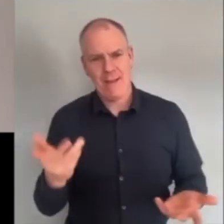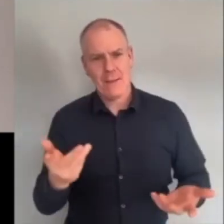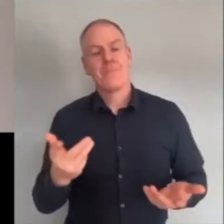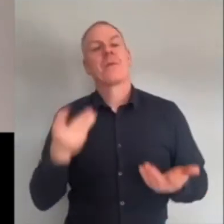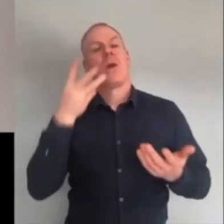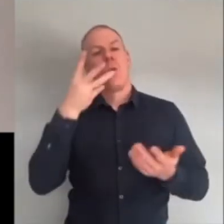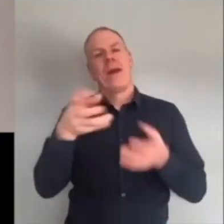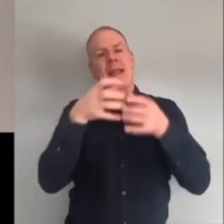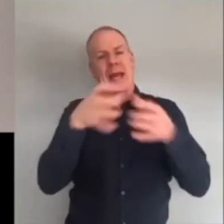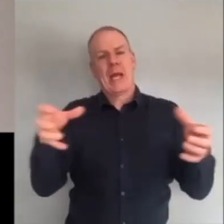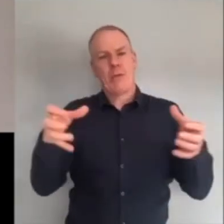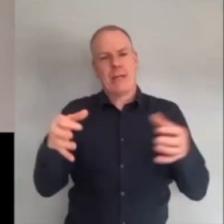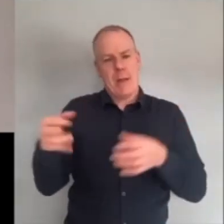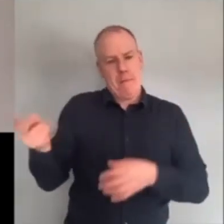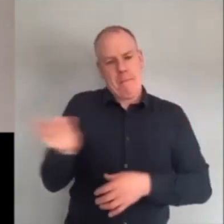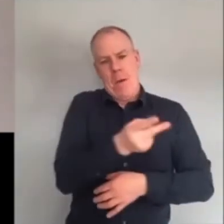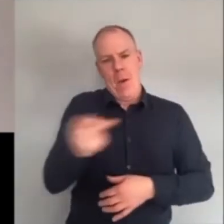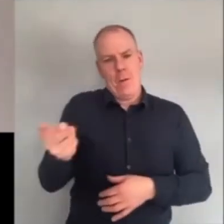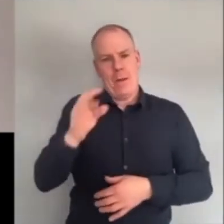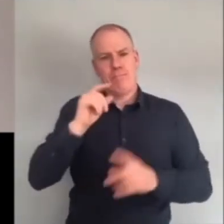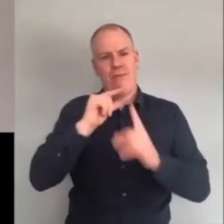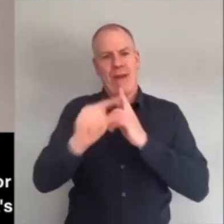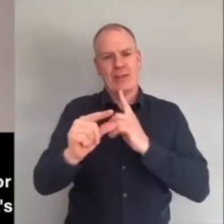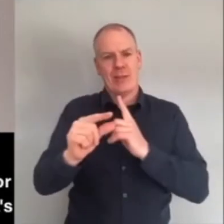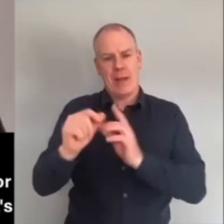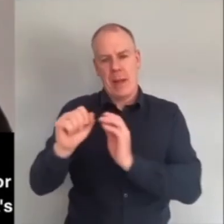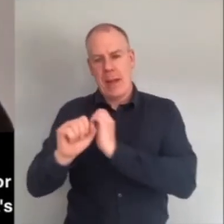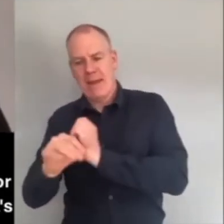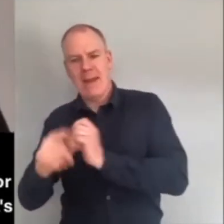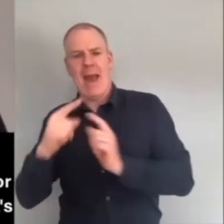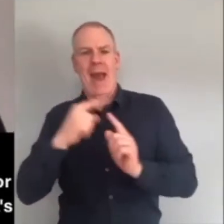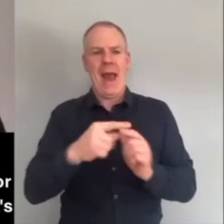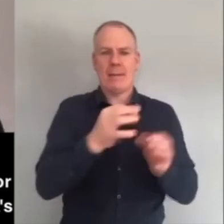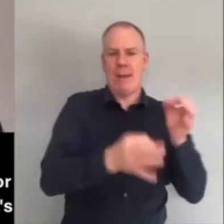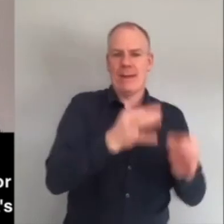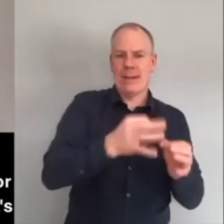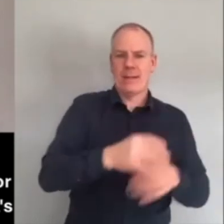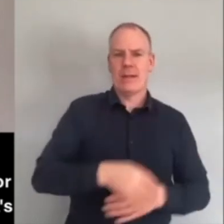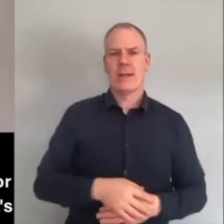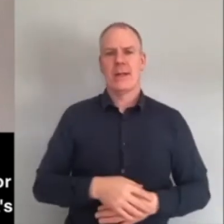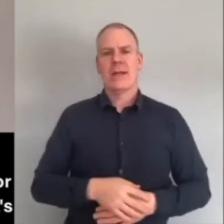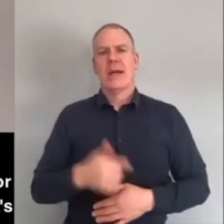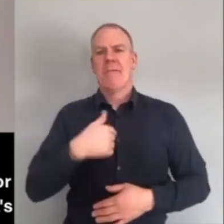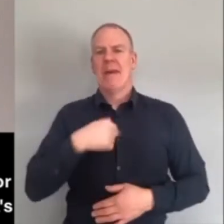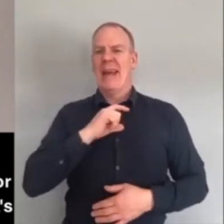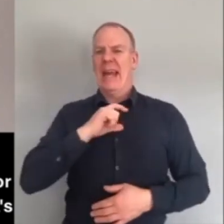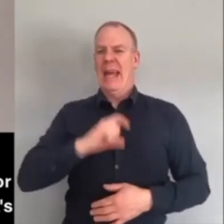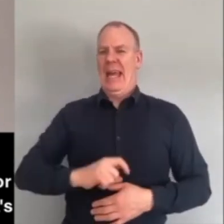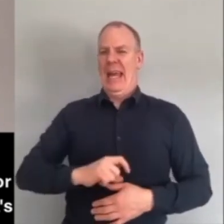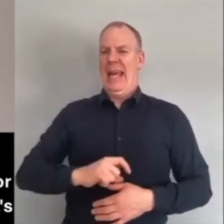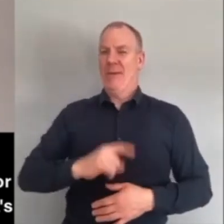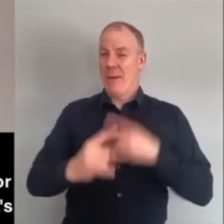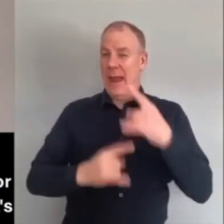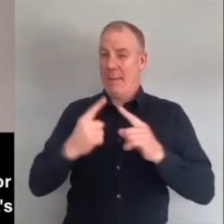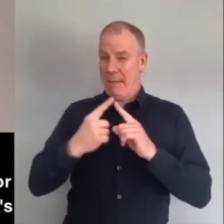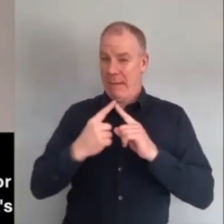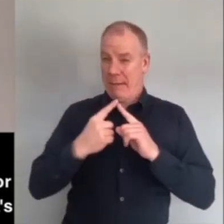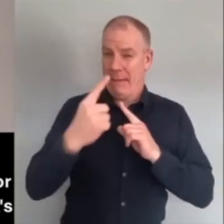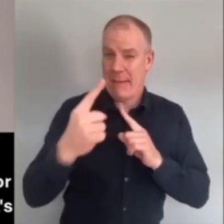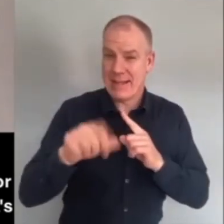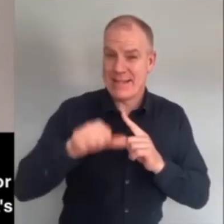increase trust in both of our professions. Lastly, my unconfident predictions for what comes next in the